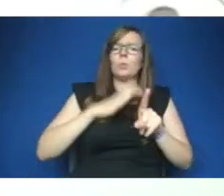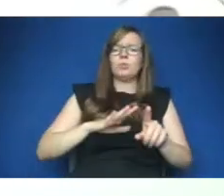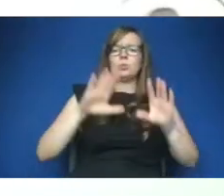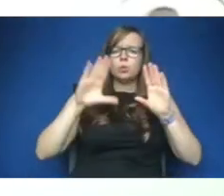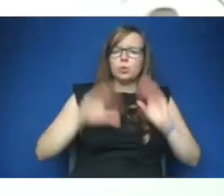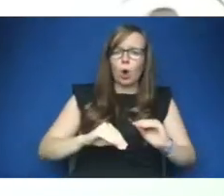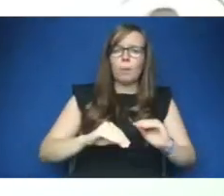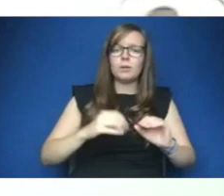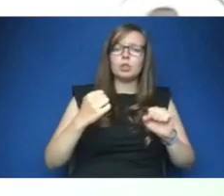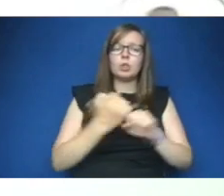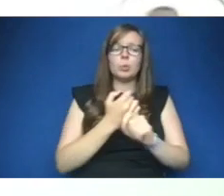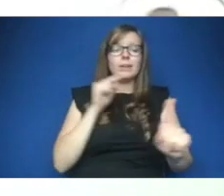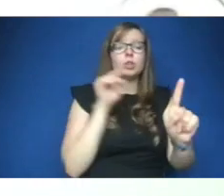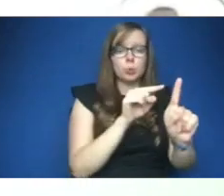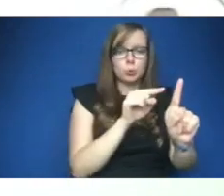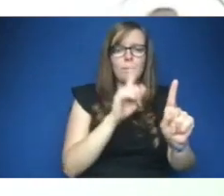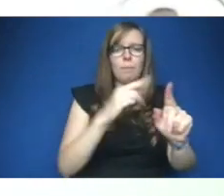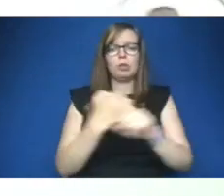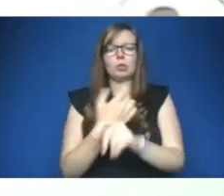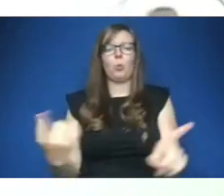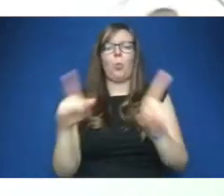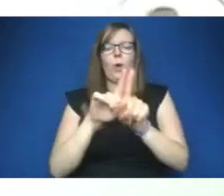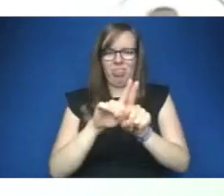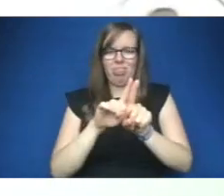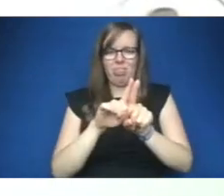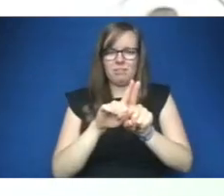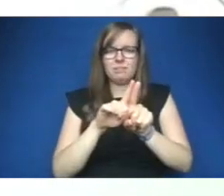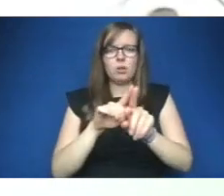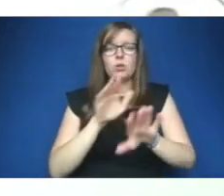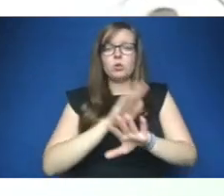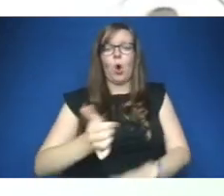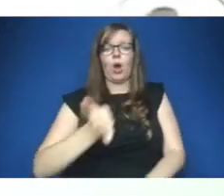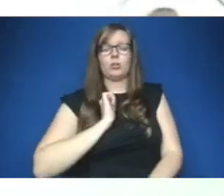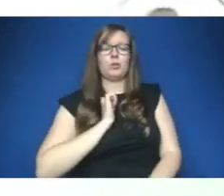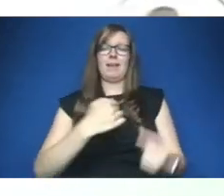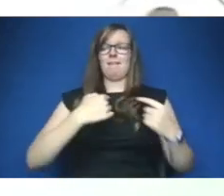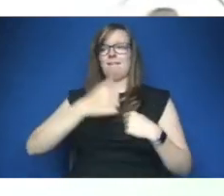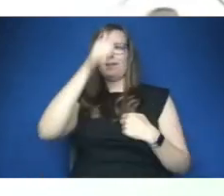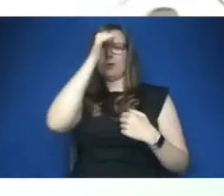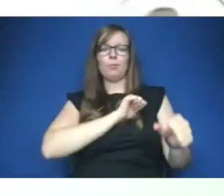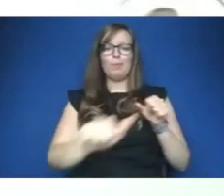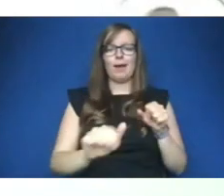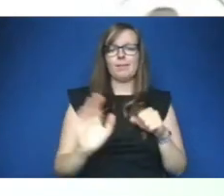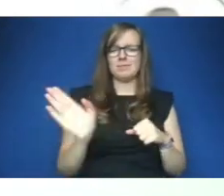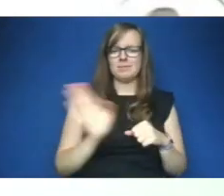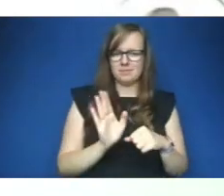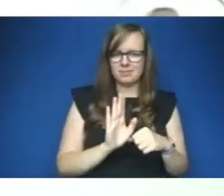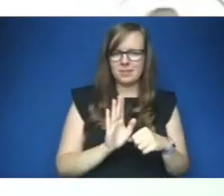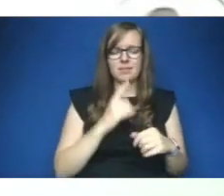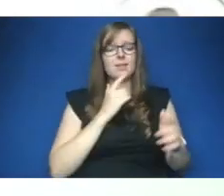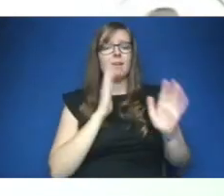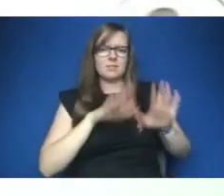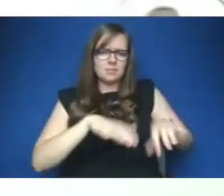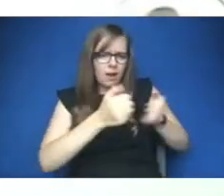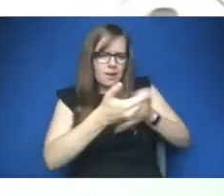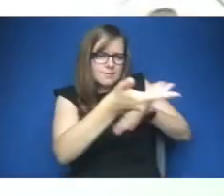with so let's not make assumptions that you know best and and start consulting having dialogues engaging and finding